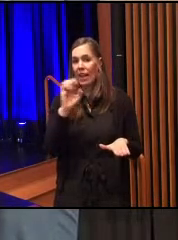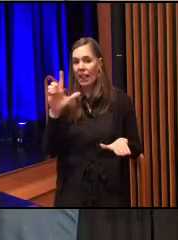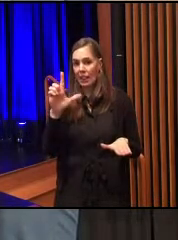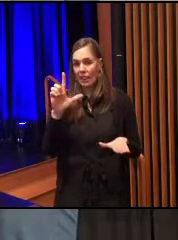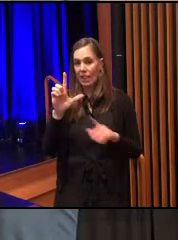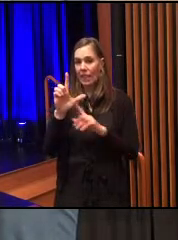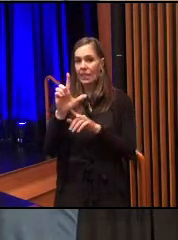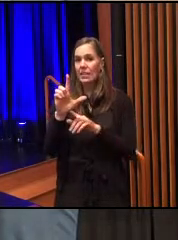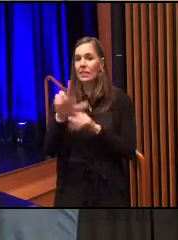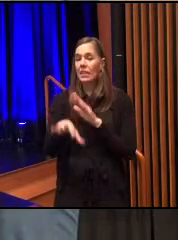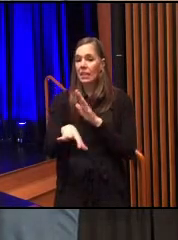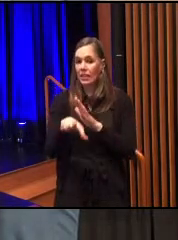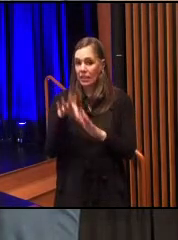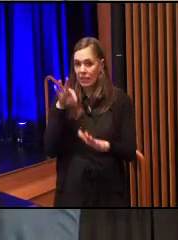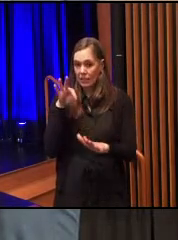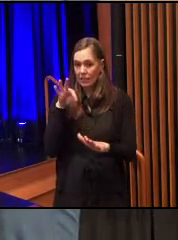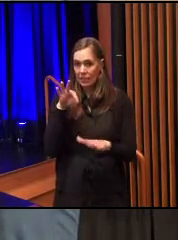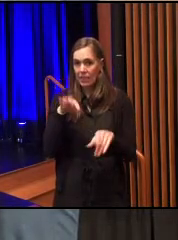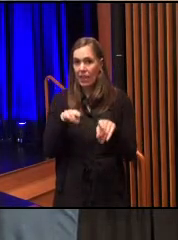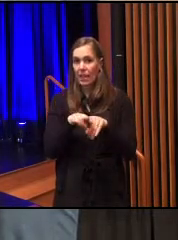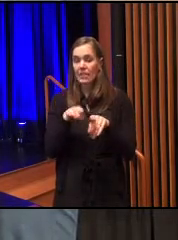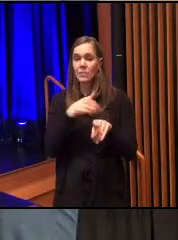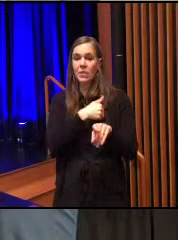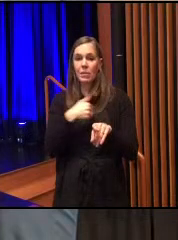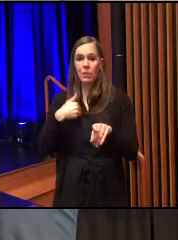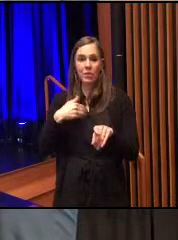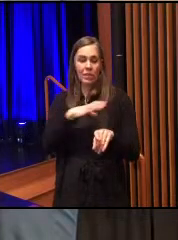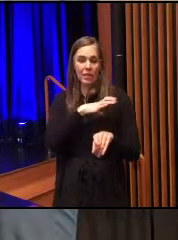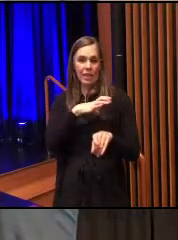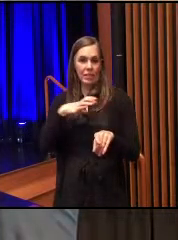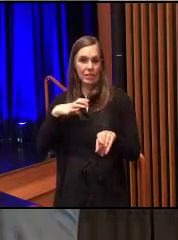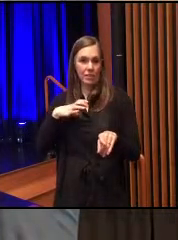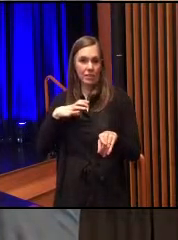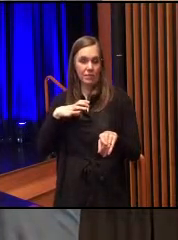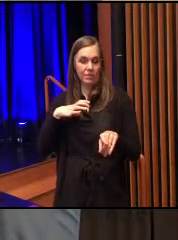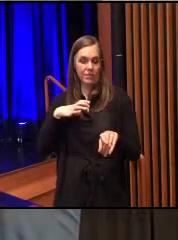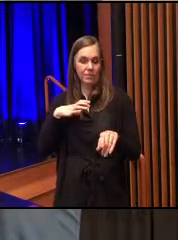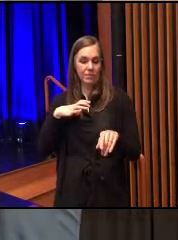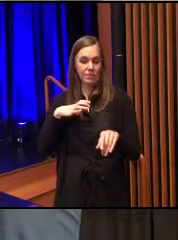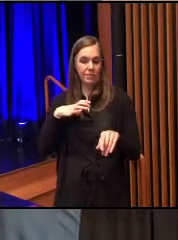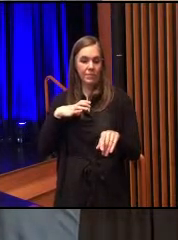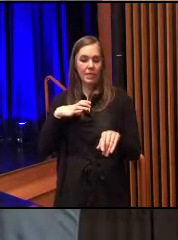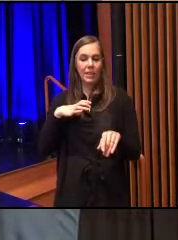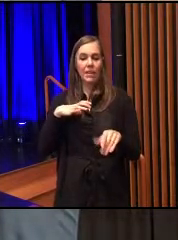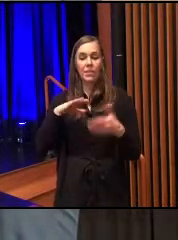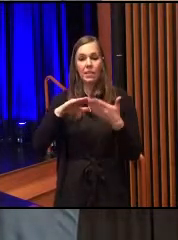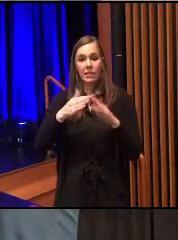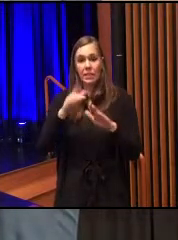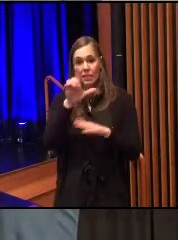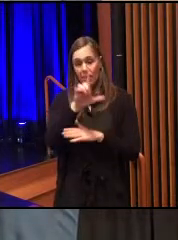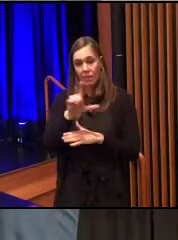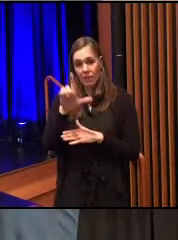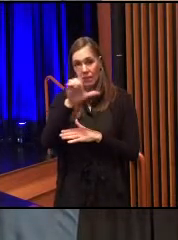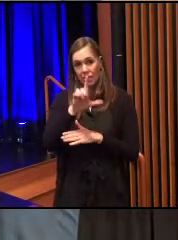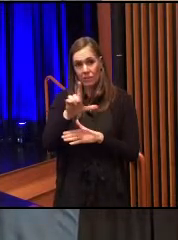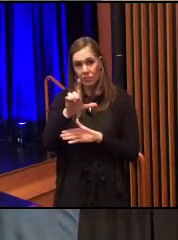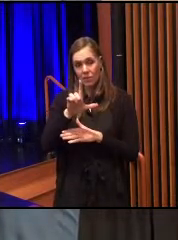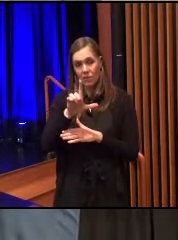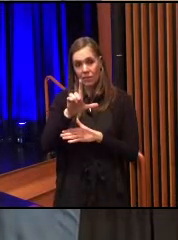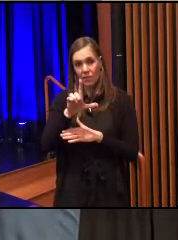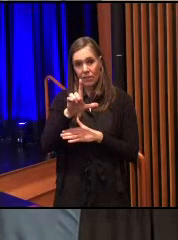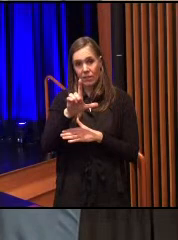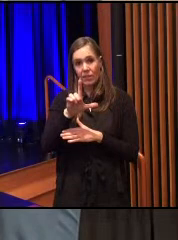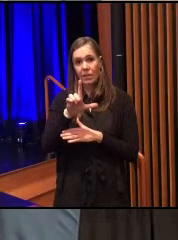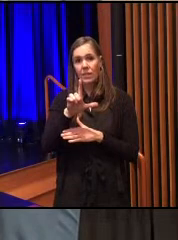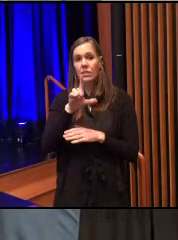duly elected being duly elected as a member of the council as a member of the council of the city of Lancaster of the city of